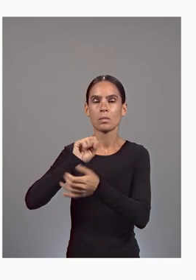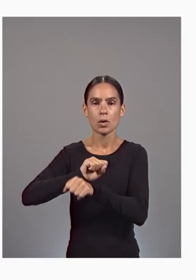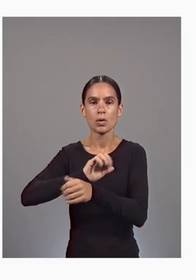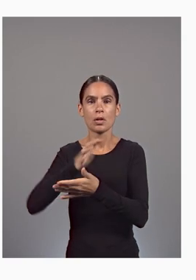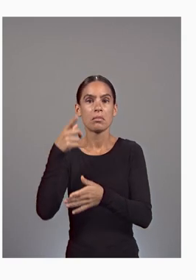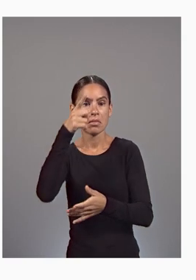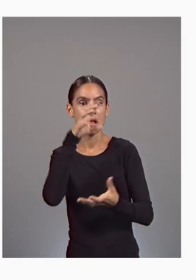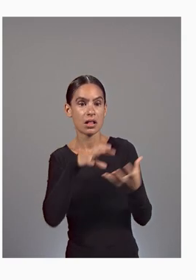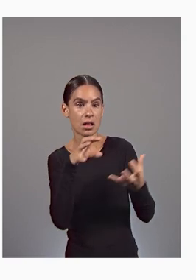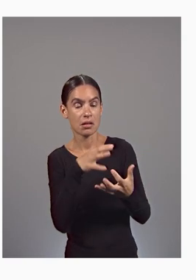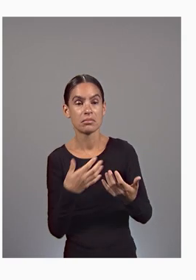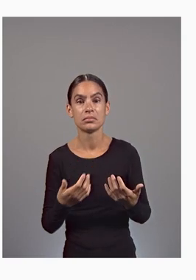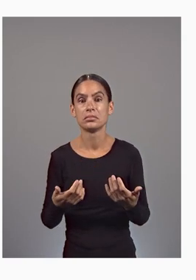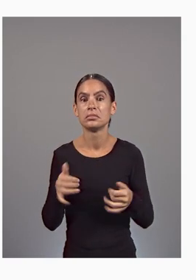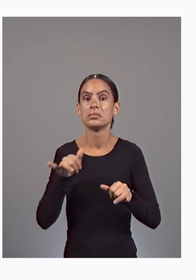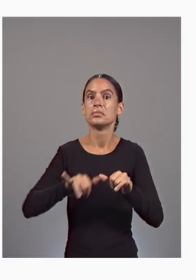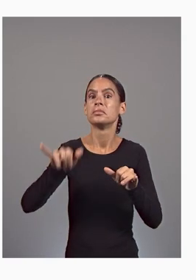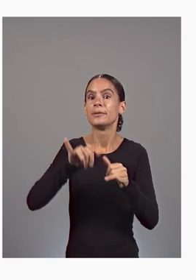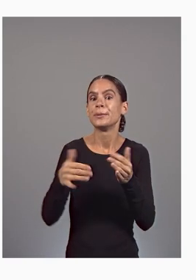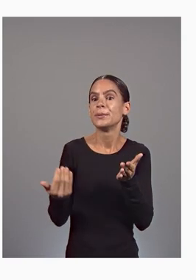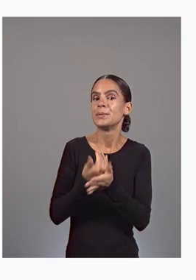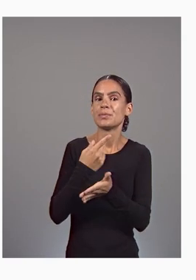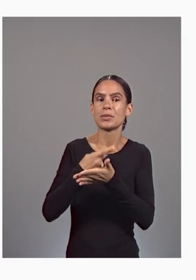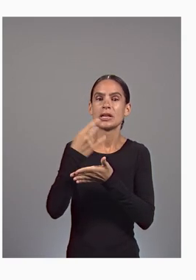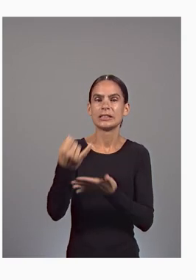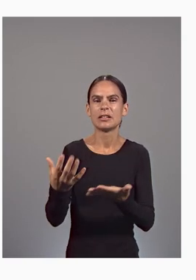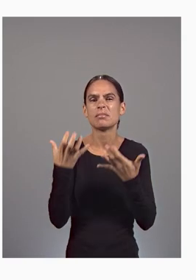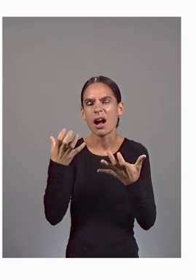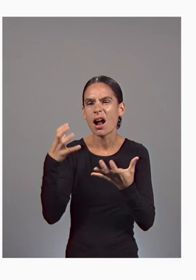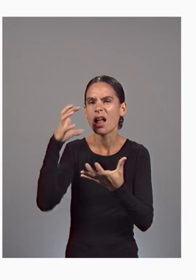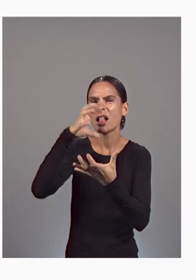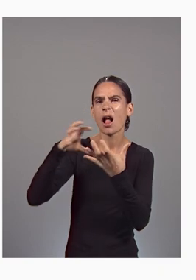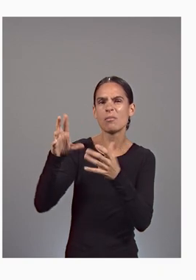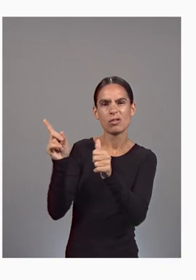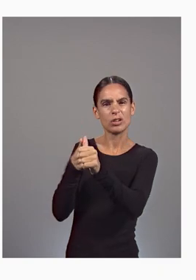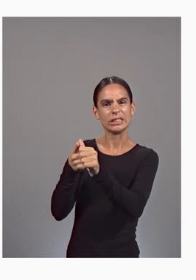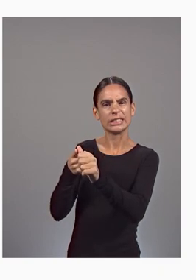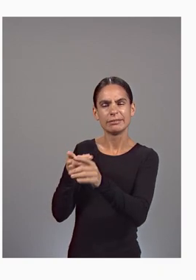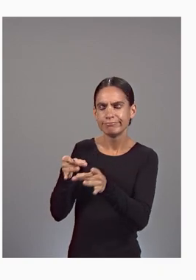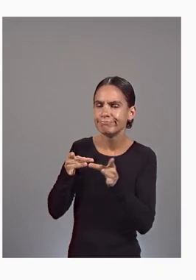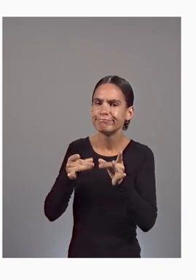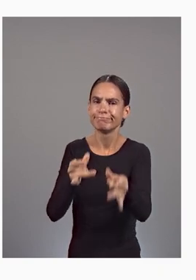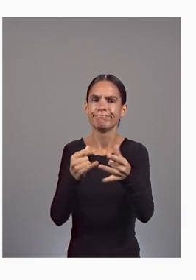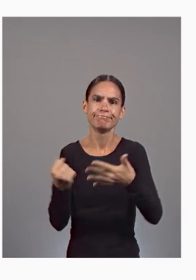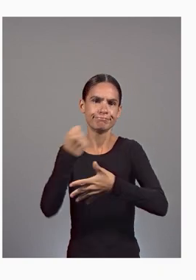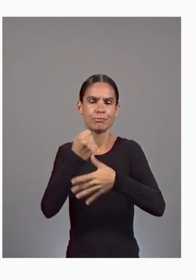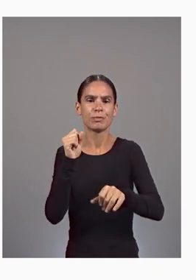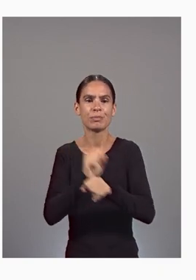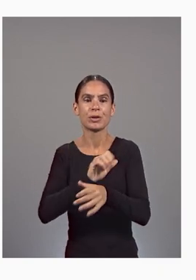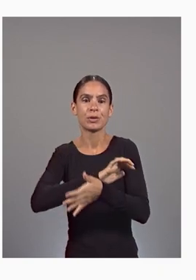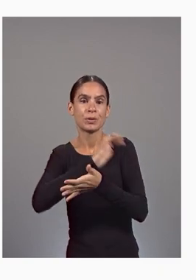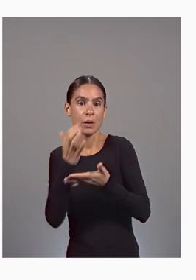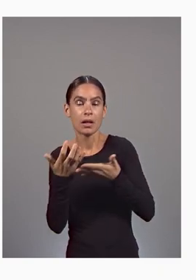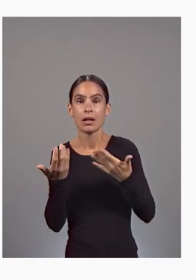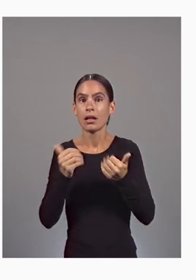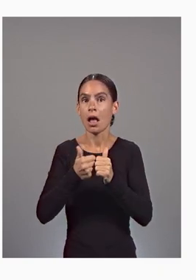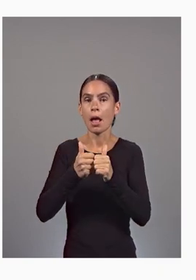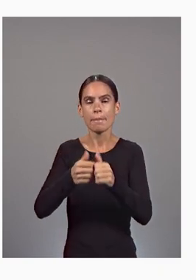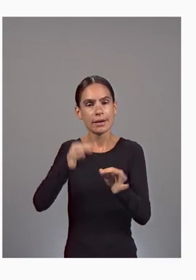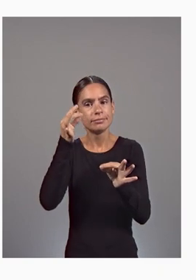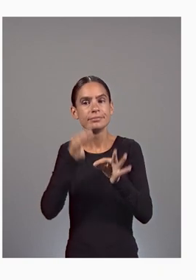The most new projects want cloud-first optimized workloads. To simplify operations,